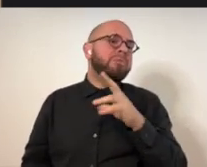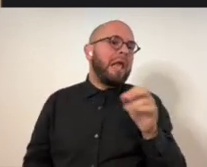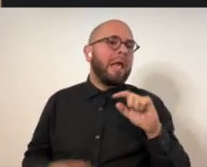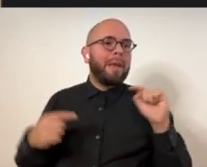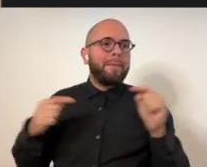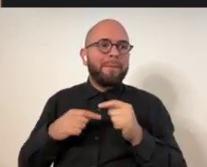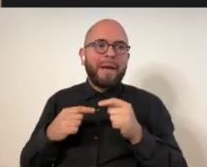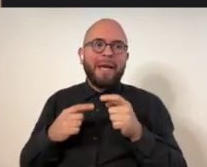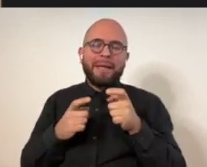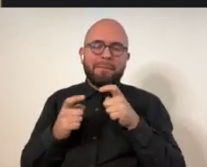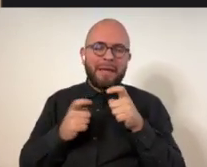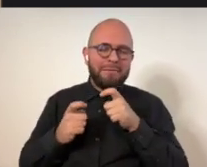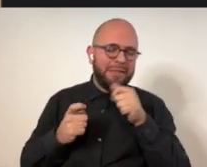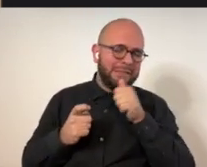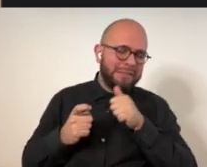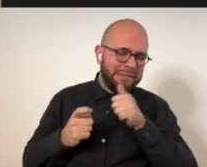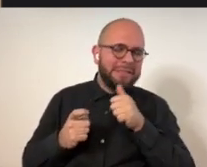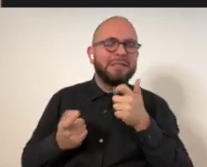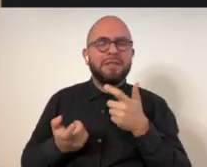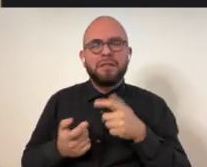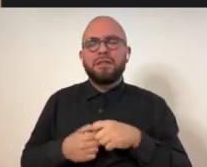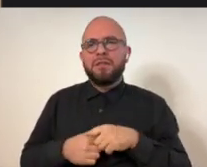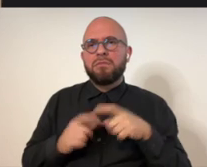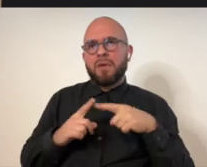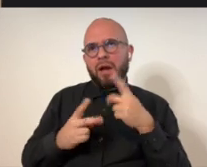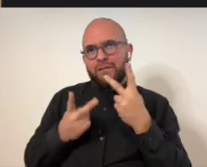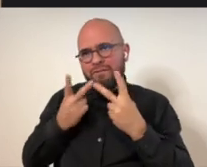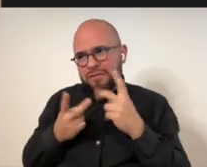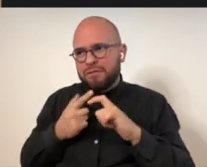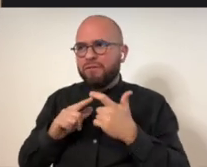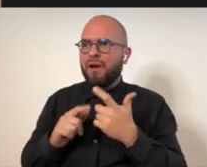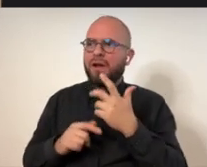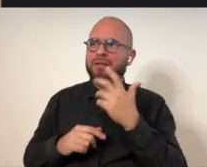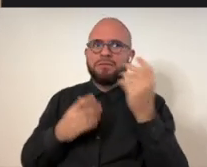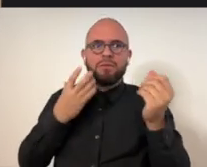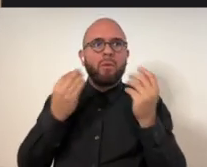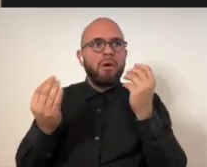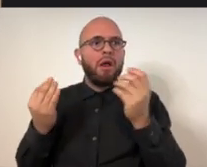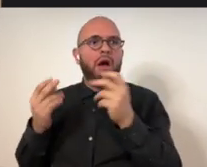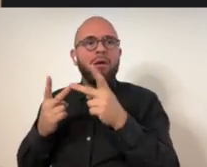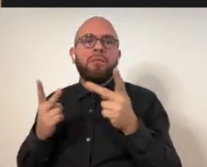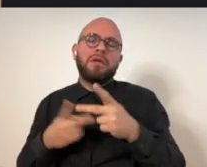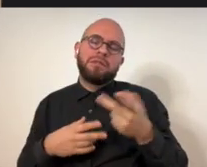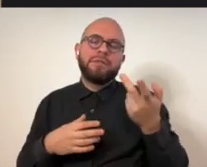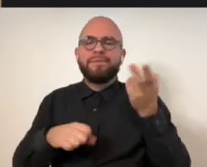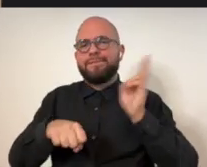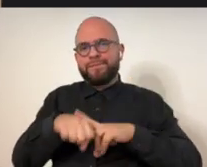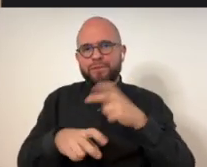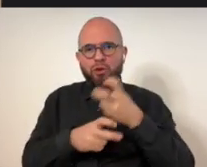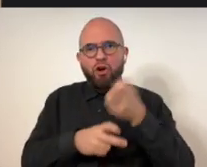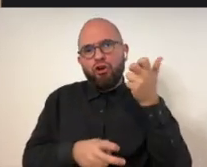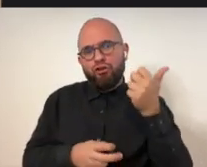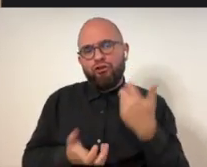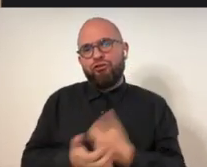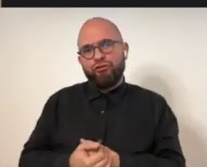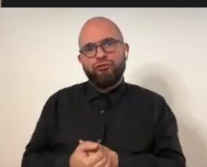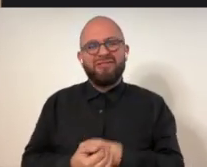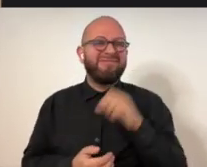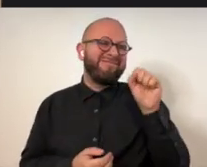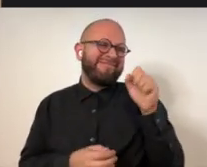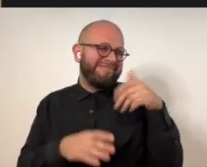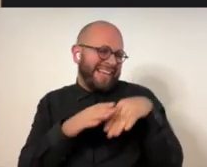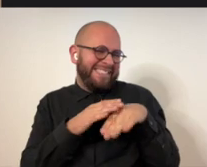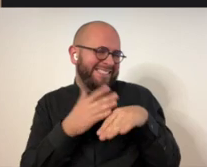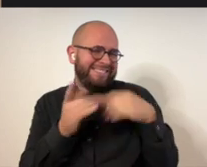as getting around and pain management goes, it makes things harder as far as visiting friends and going